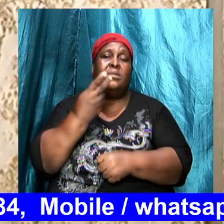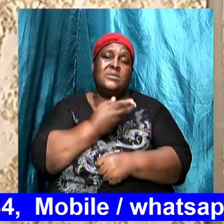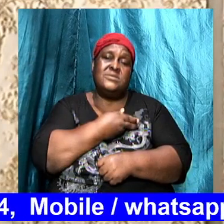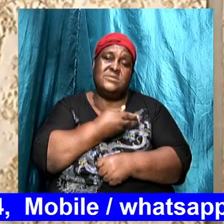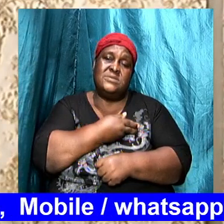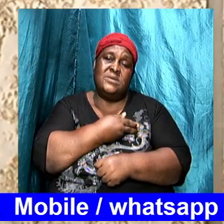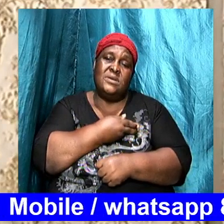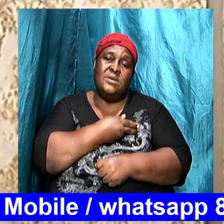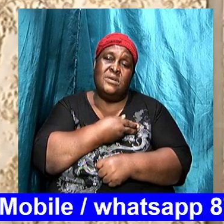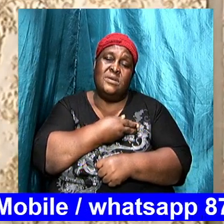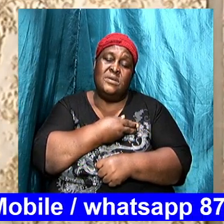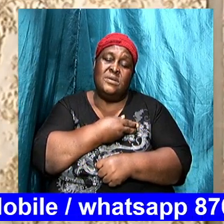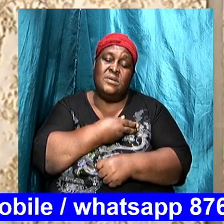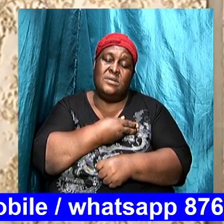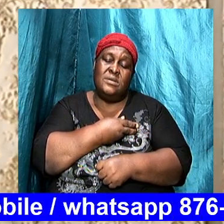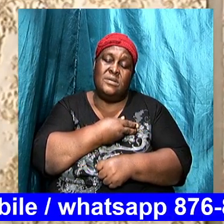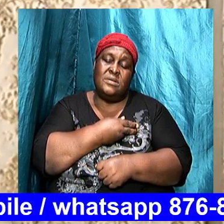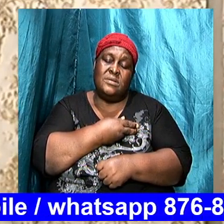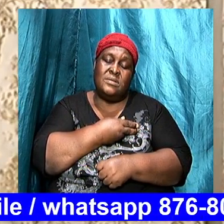apply